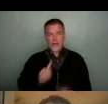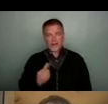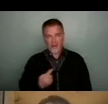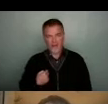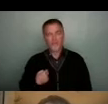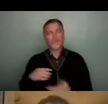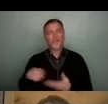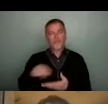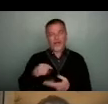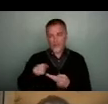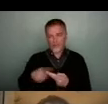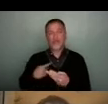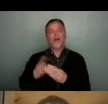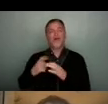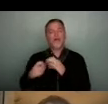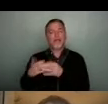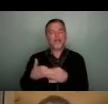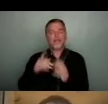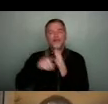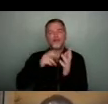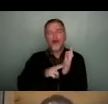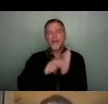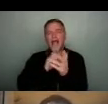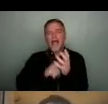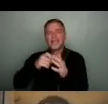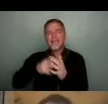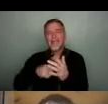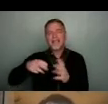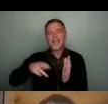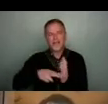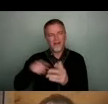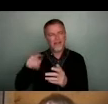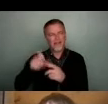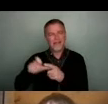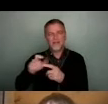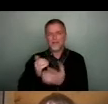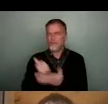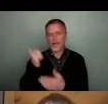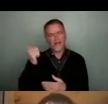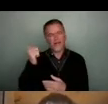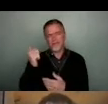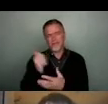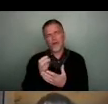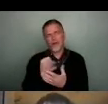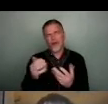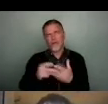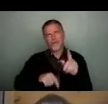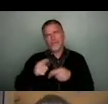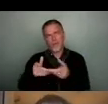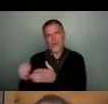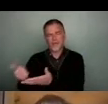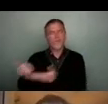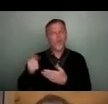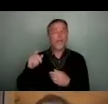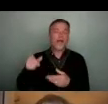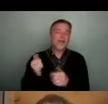a communications lead, John Aitken, who did these really, he was completely brilliant for lots of money, many different ways. But he